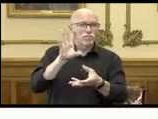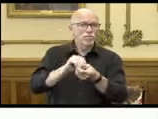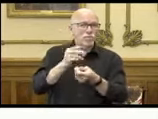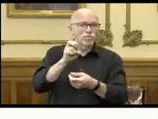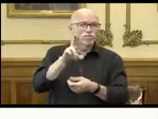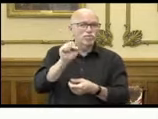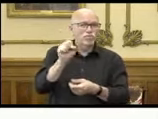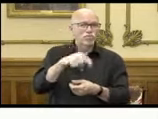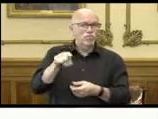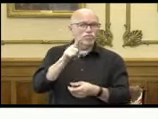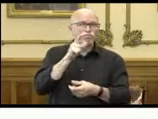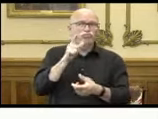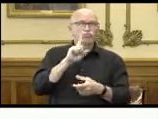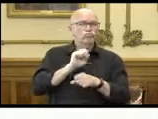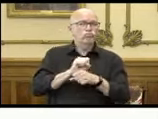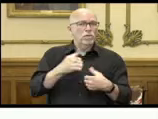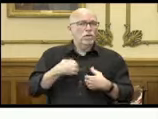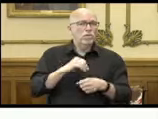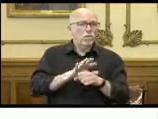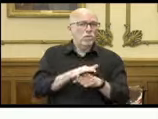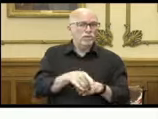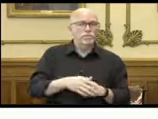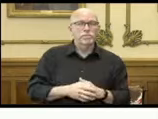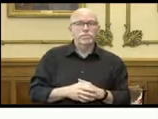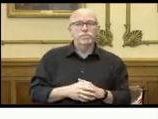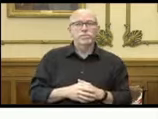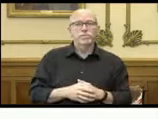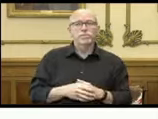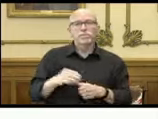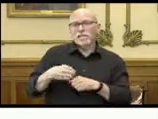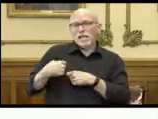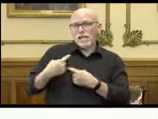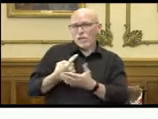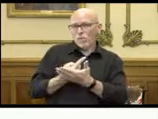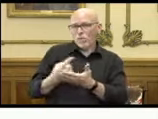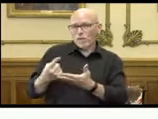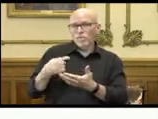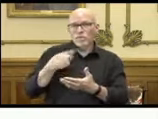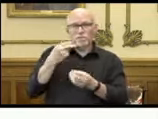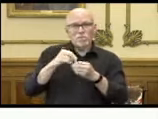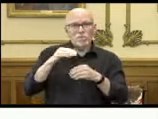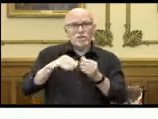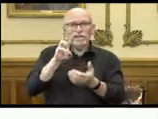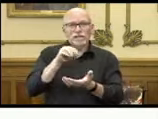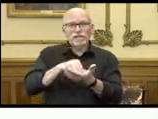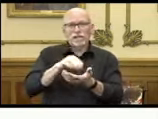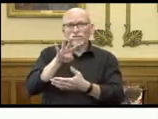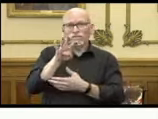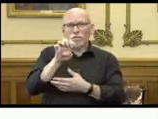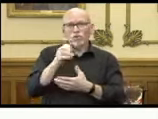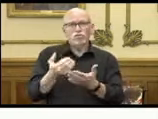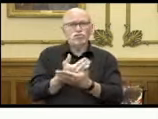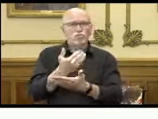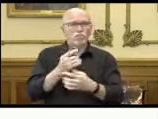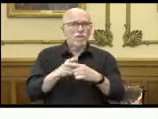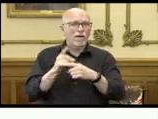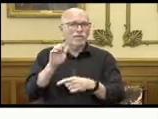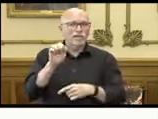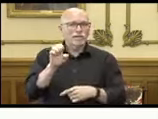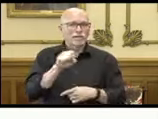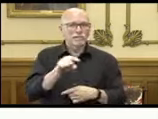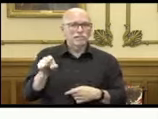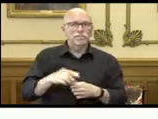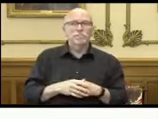Hoosiers known to have had COVID. Over this last week, we've seen more than 6,400 new positive cases.